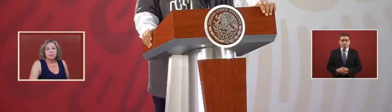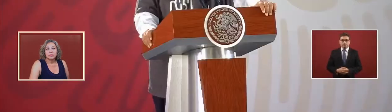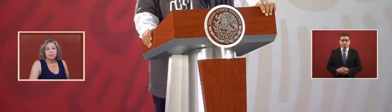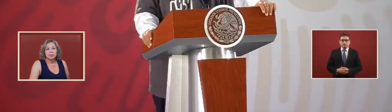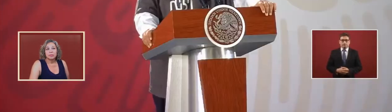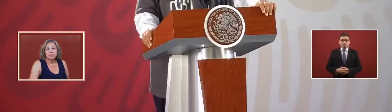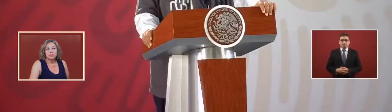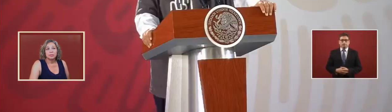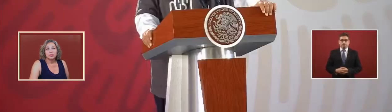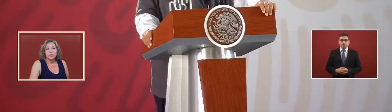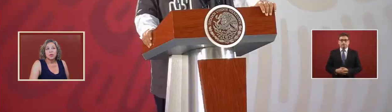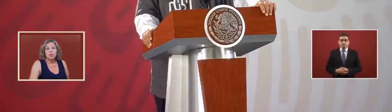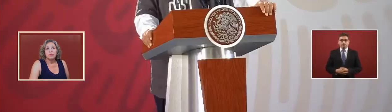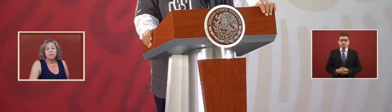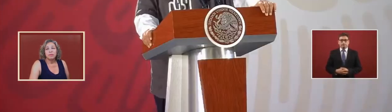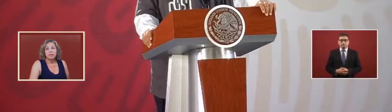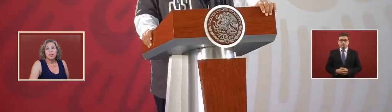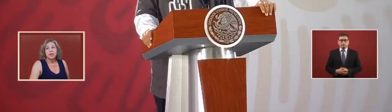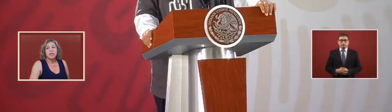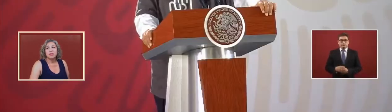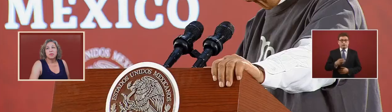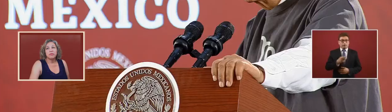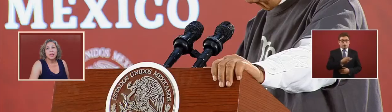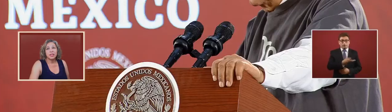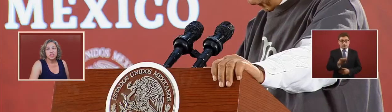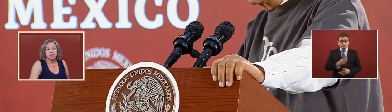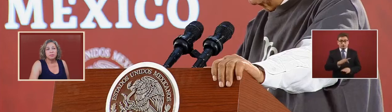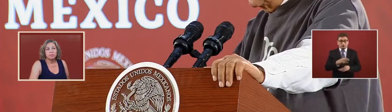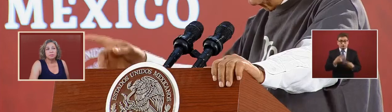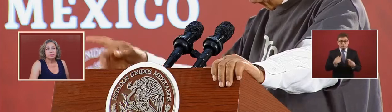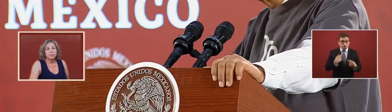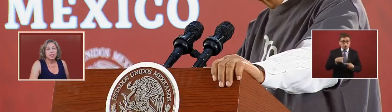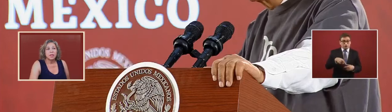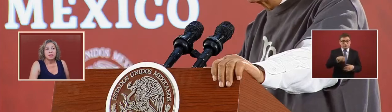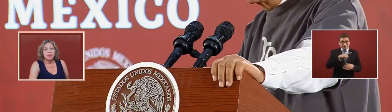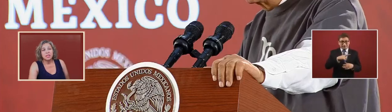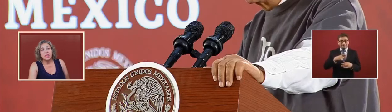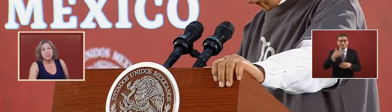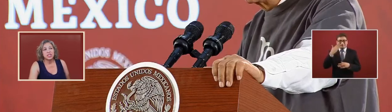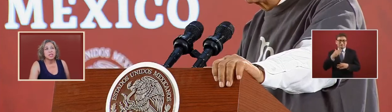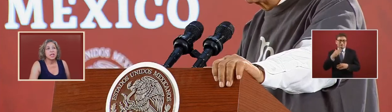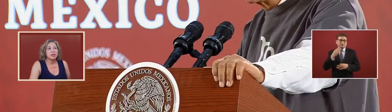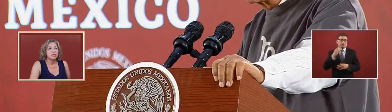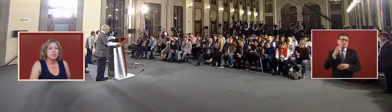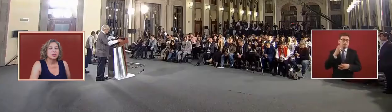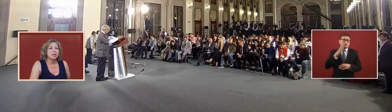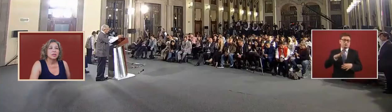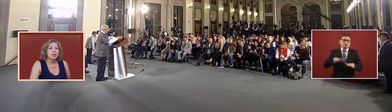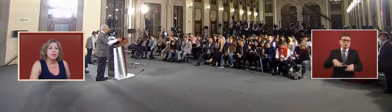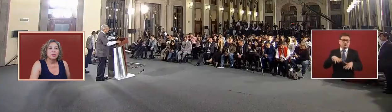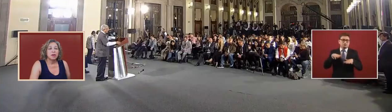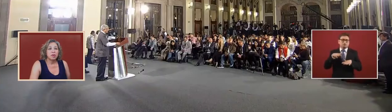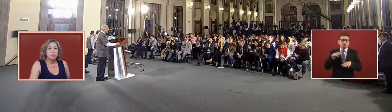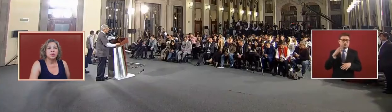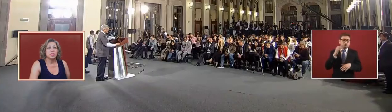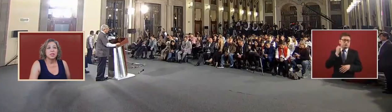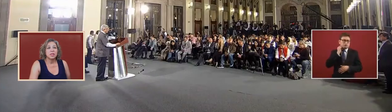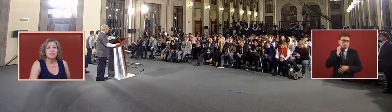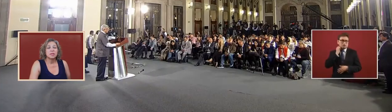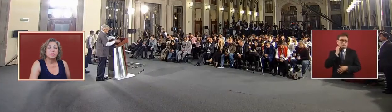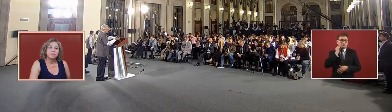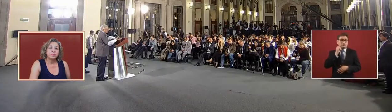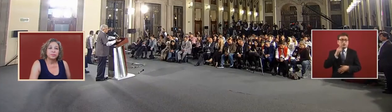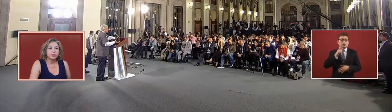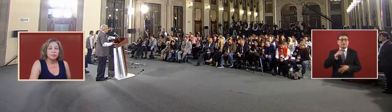with very little reflection these legislators that are opposing